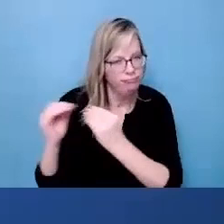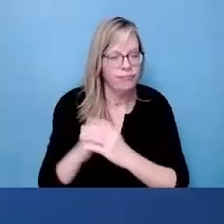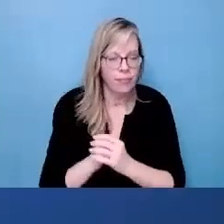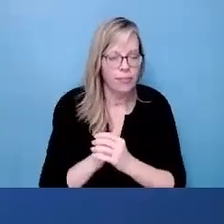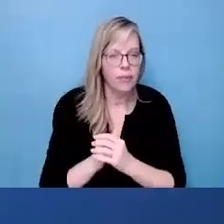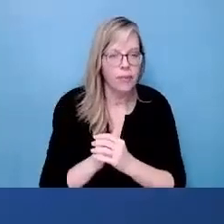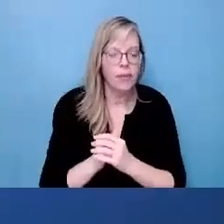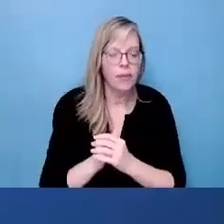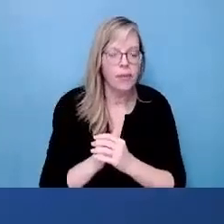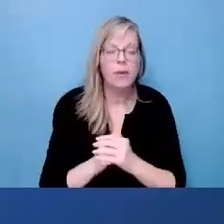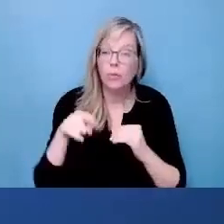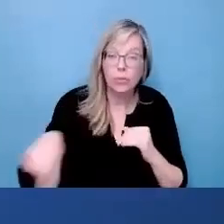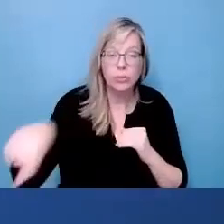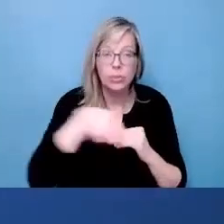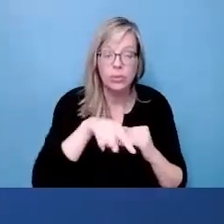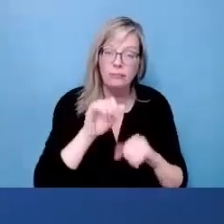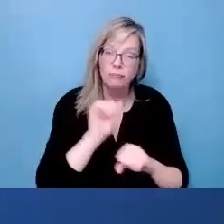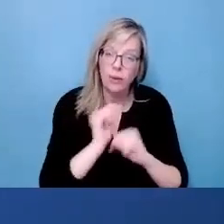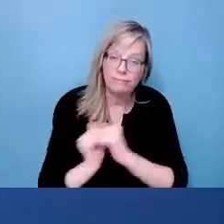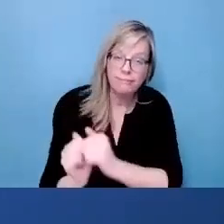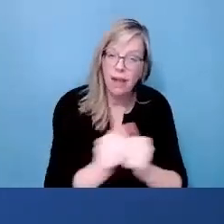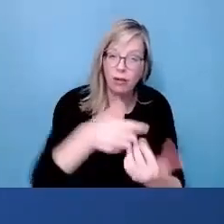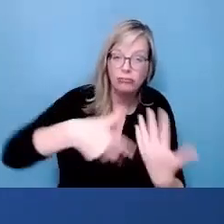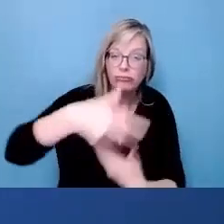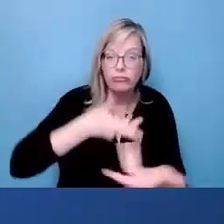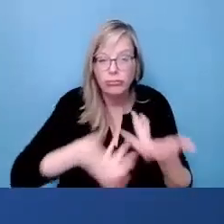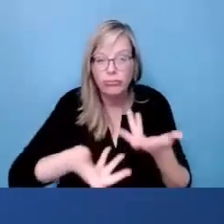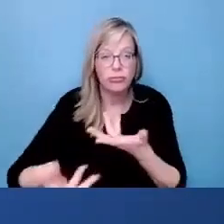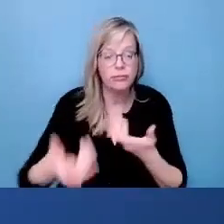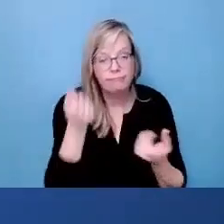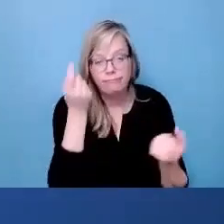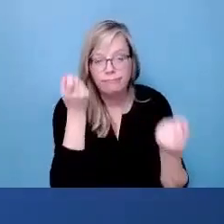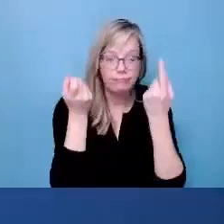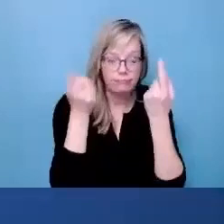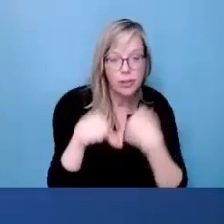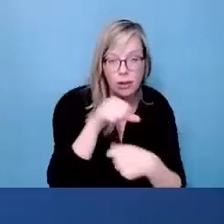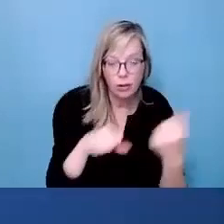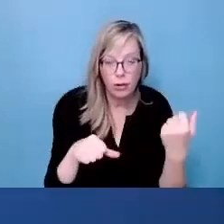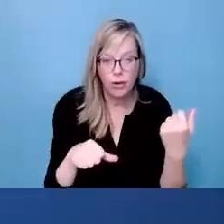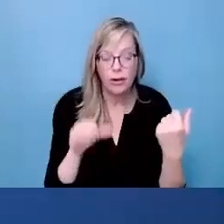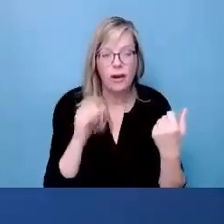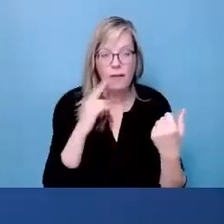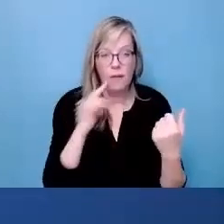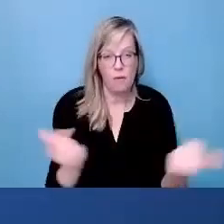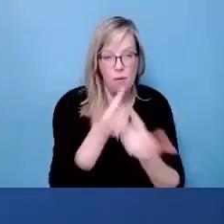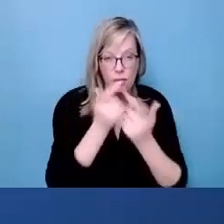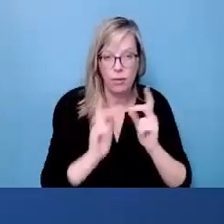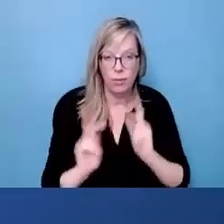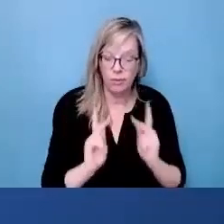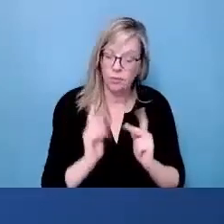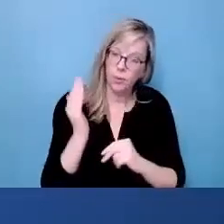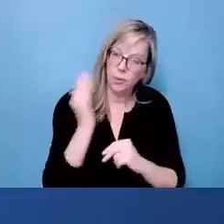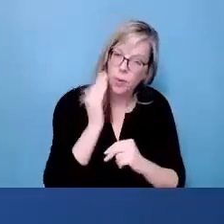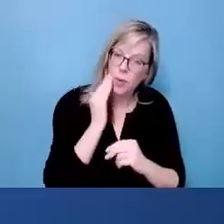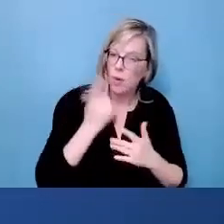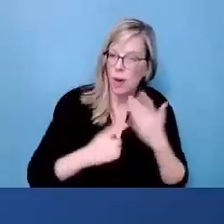that means. And then more collaboration is needed between faculty, staff and students. So there's a better understanding amongst everybody